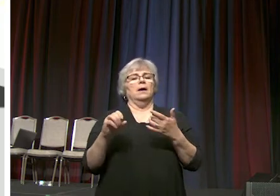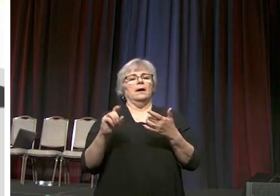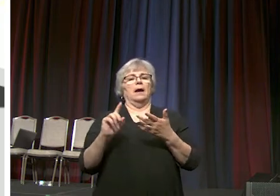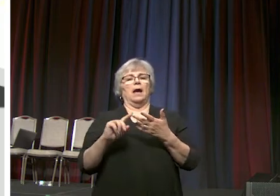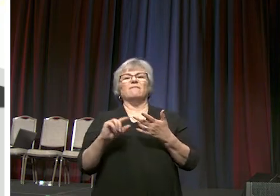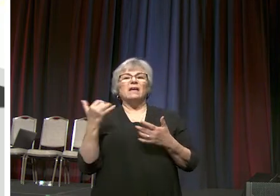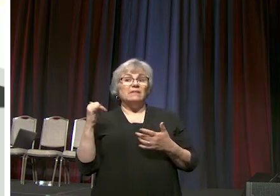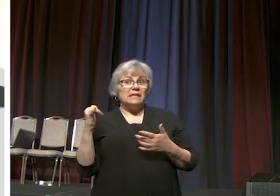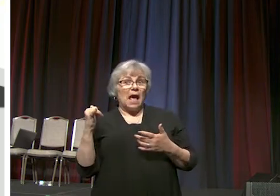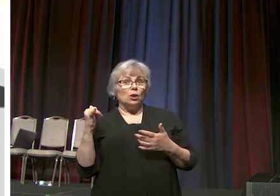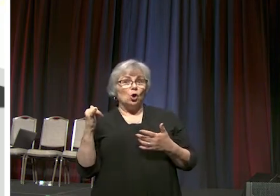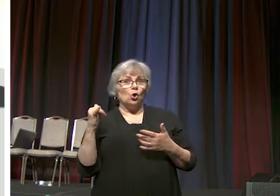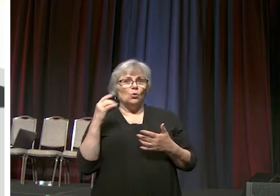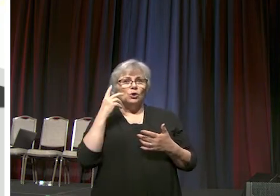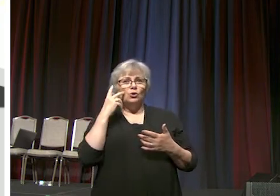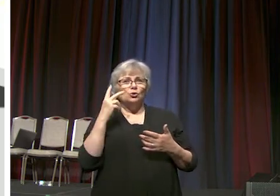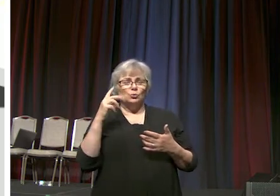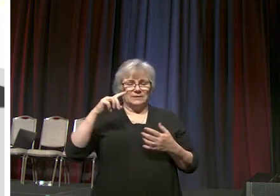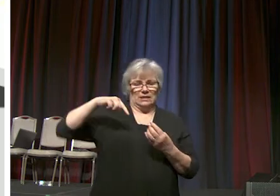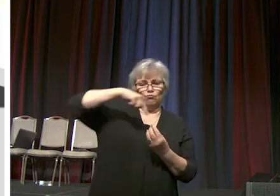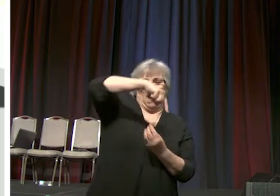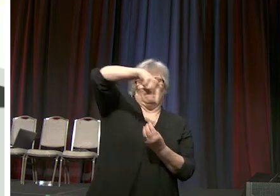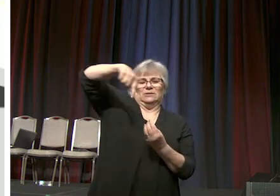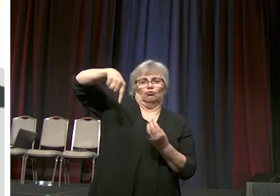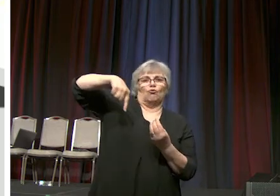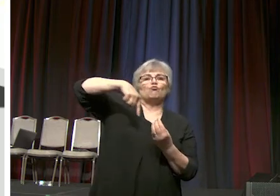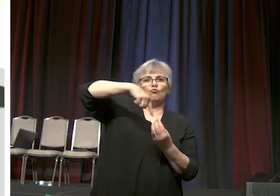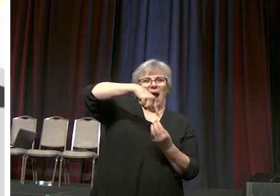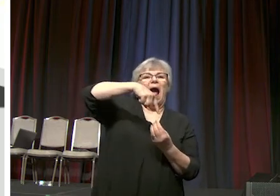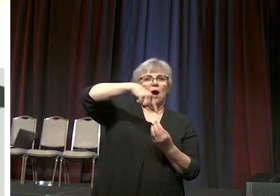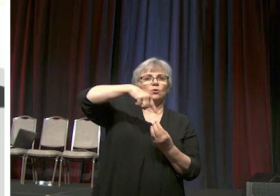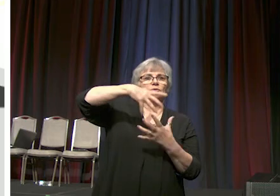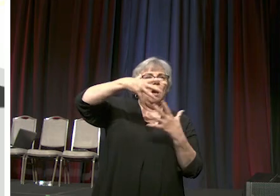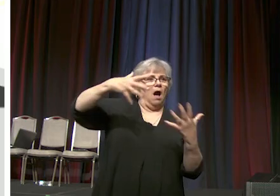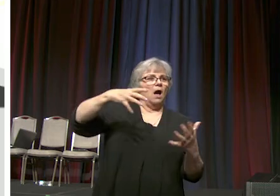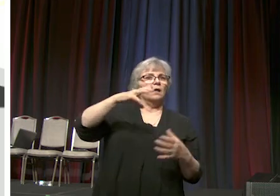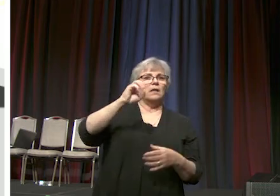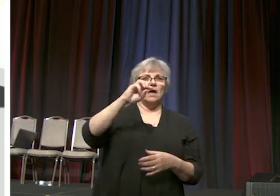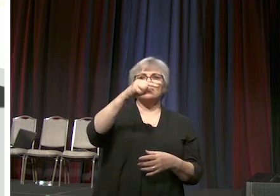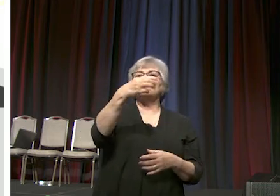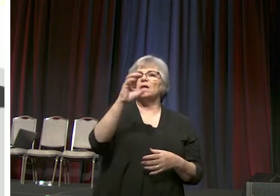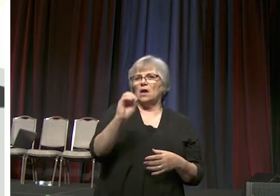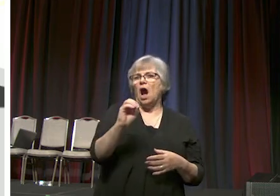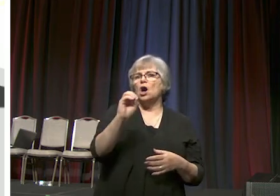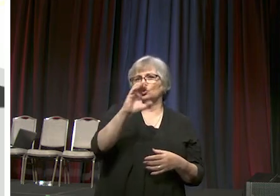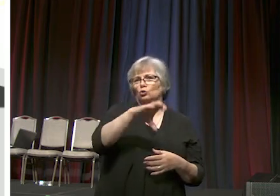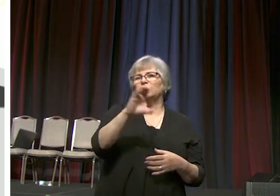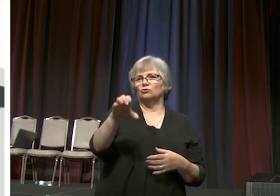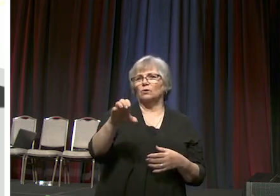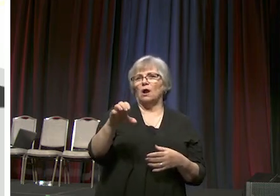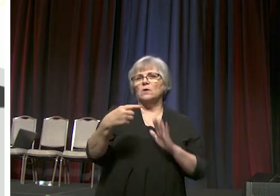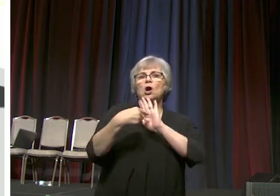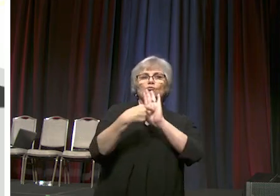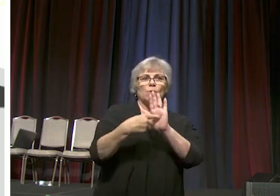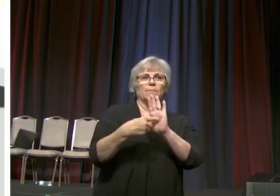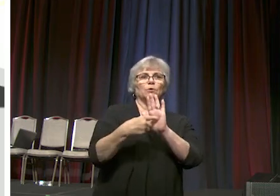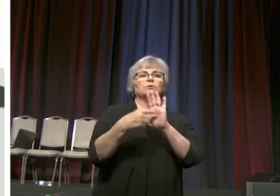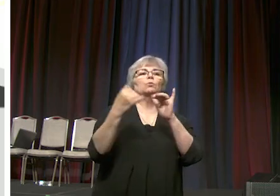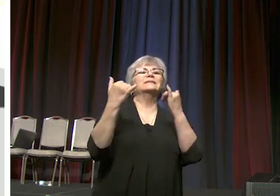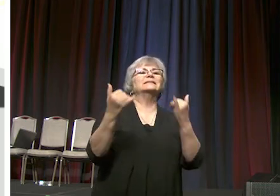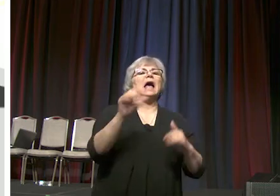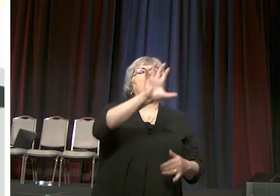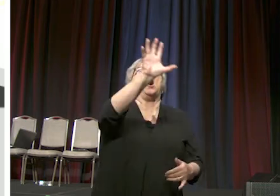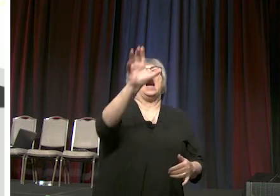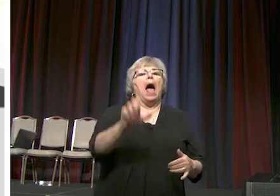then the yellow which you see wraps around a good bit of the congo central conference uh represents what is now the